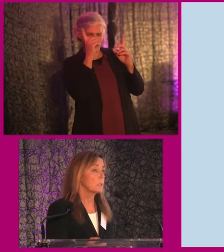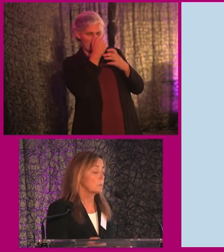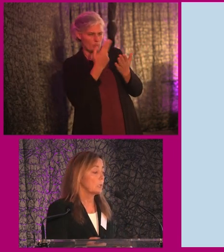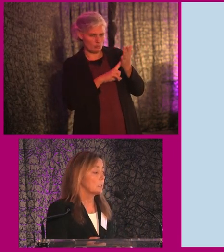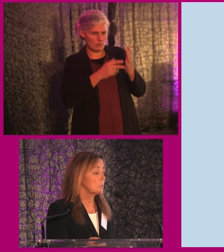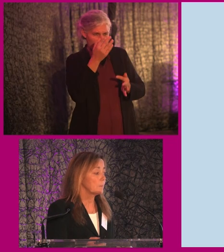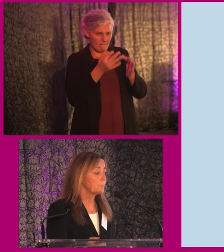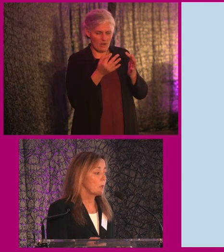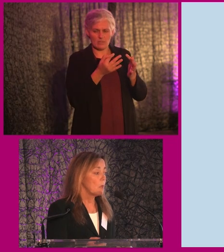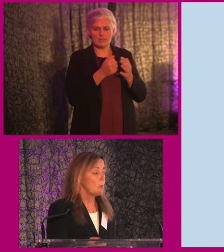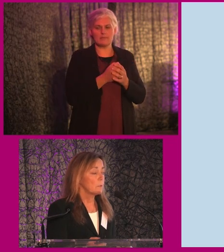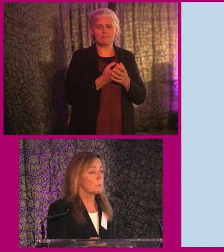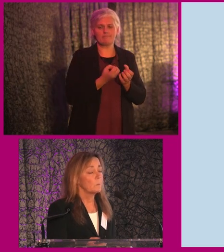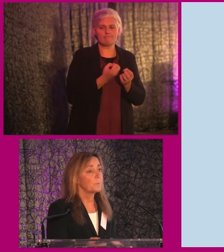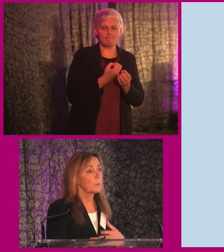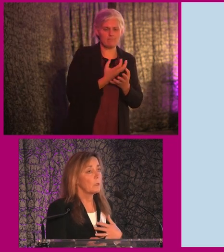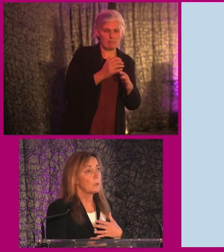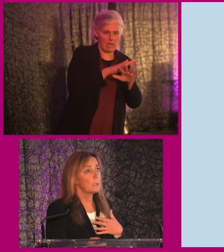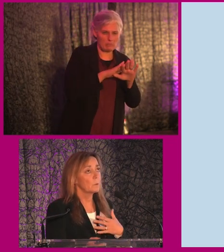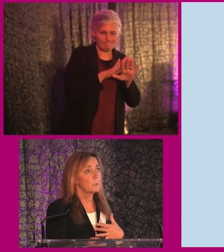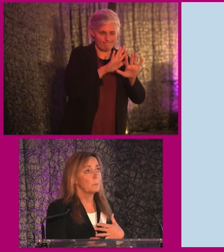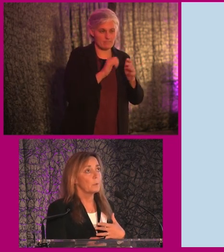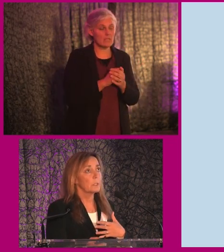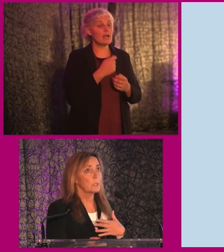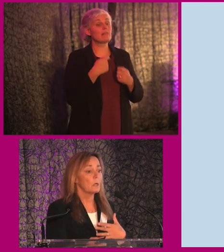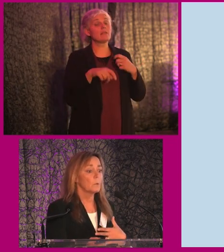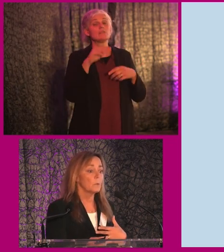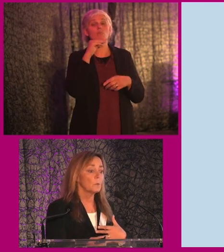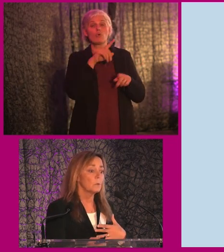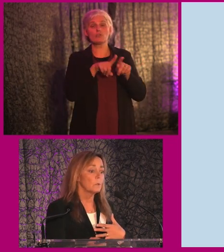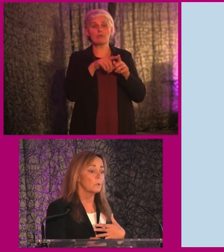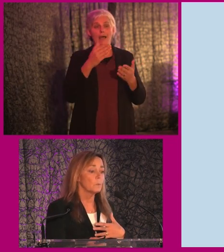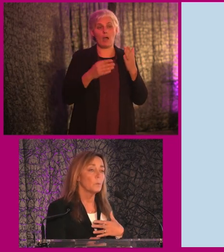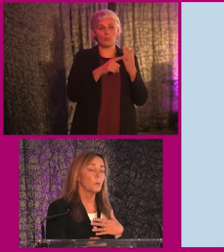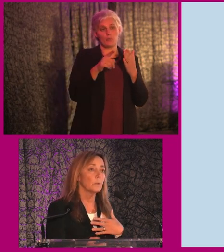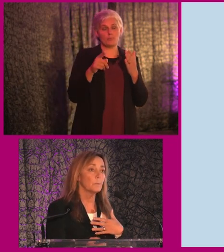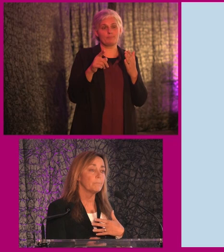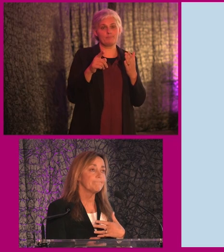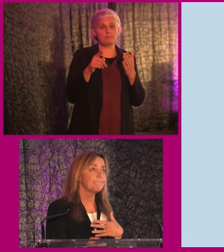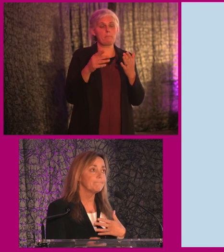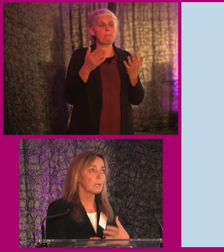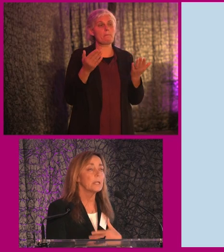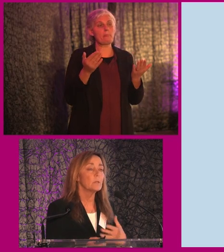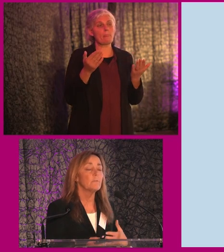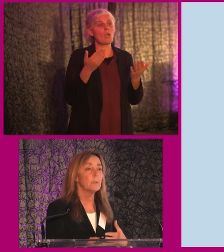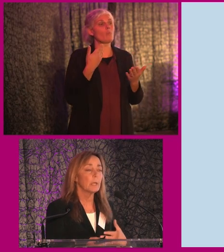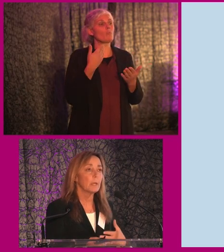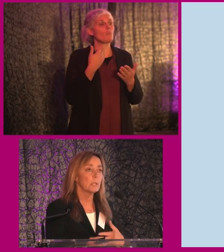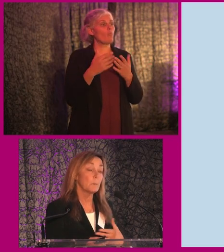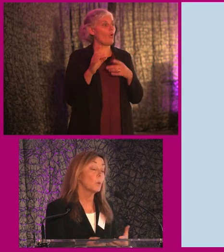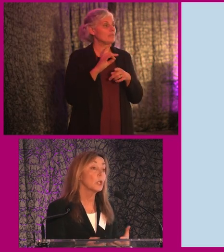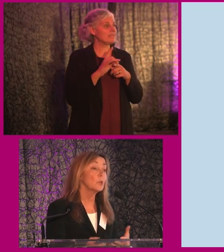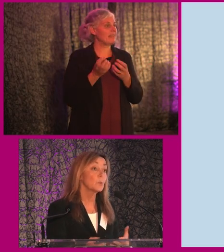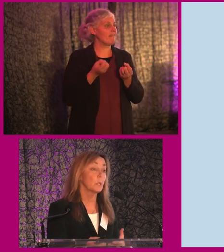and that doesn't make it easier. So it's also important how you, what the kind of feedback